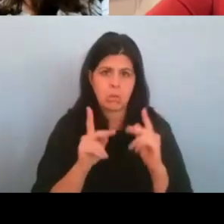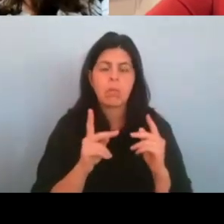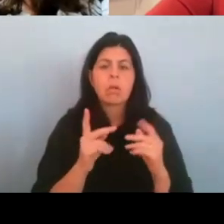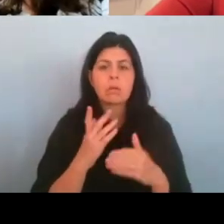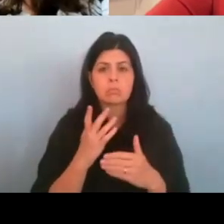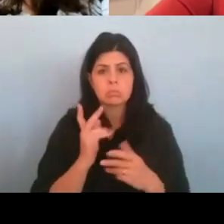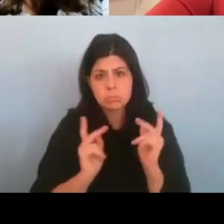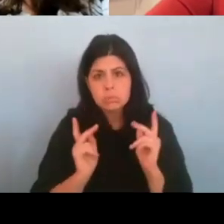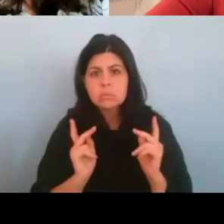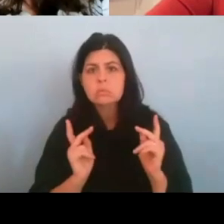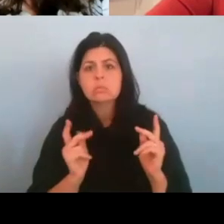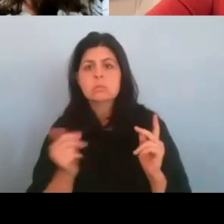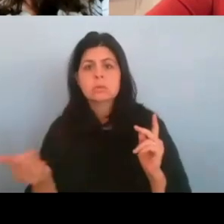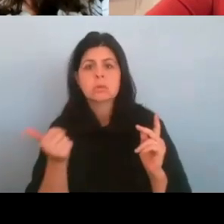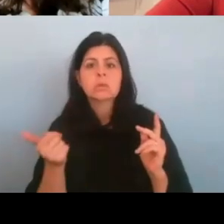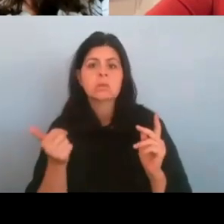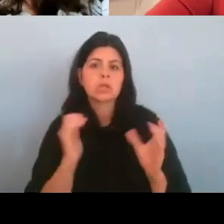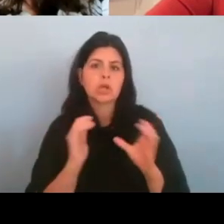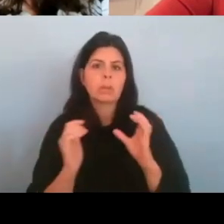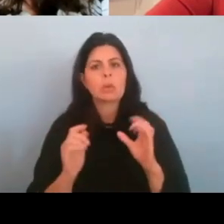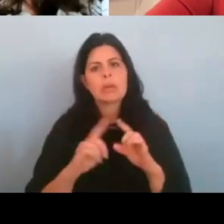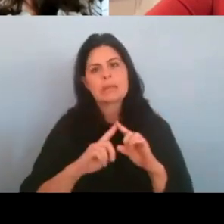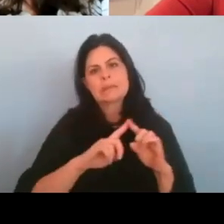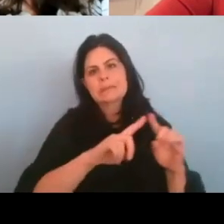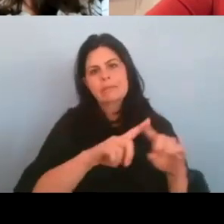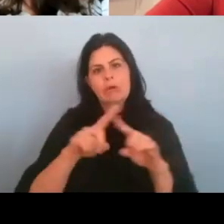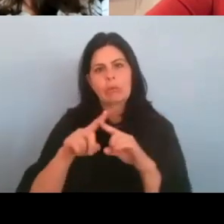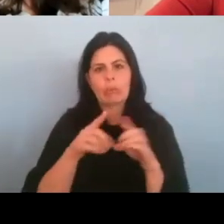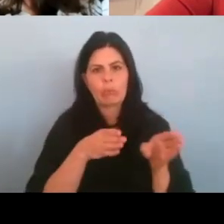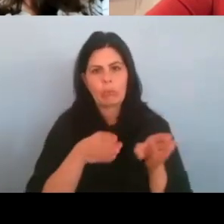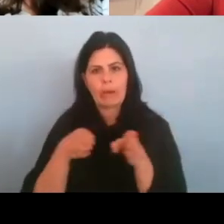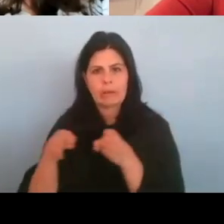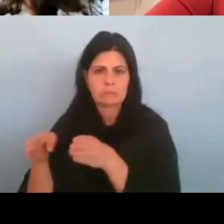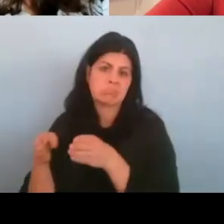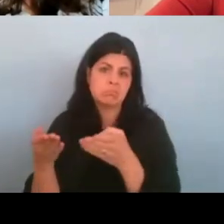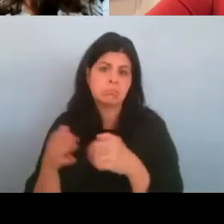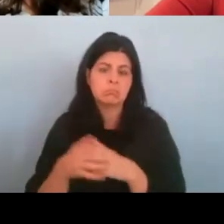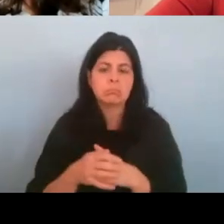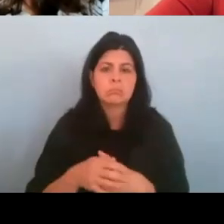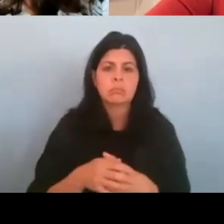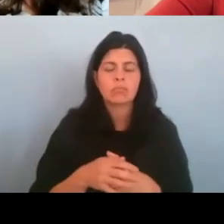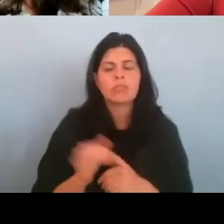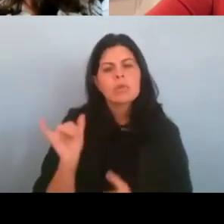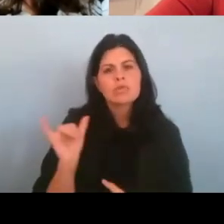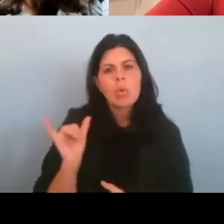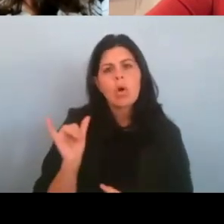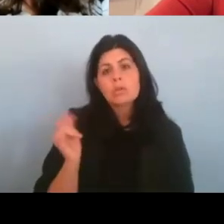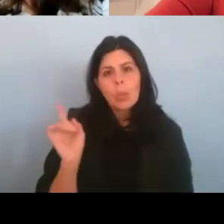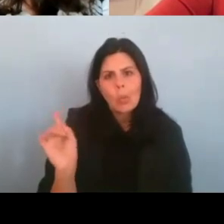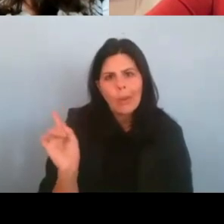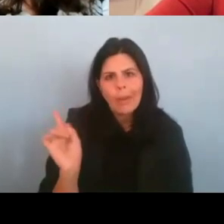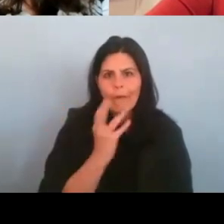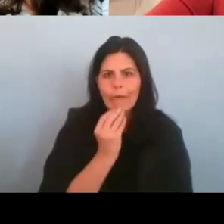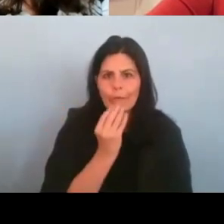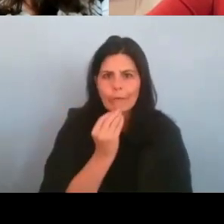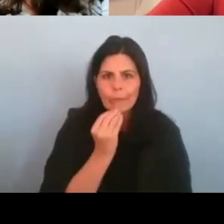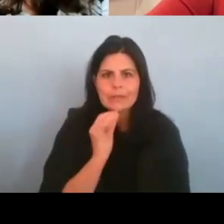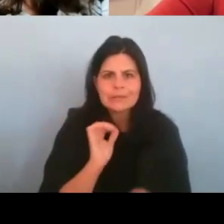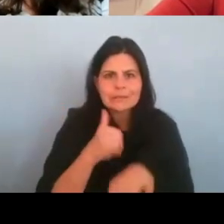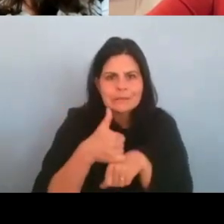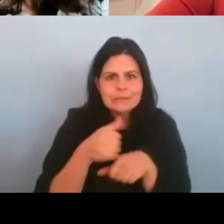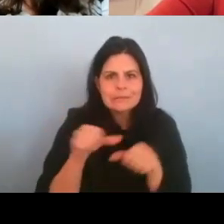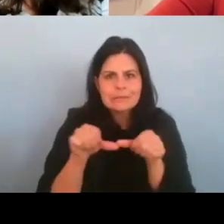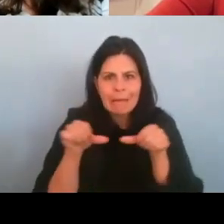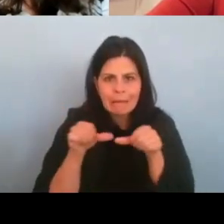in different ways. And, um, so it was also in a Jewish setting. So being able